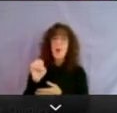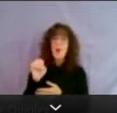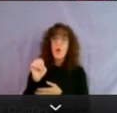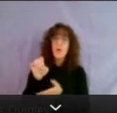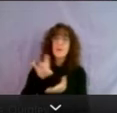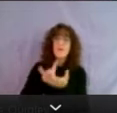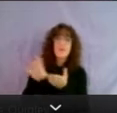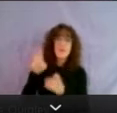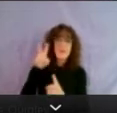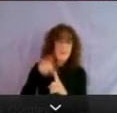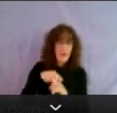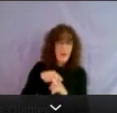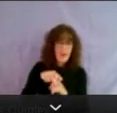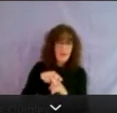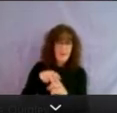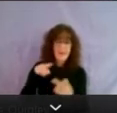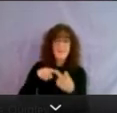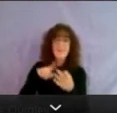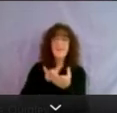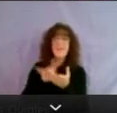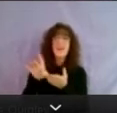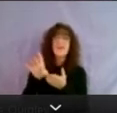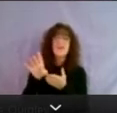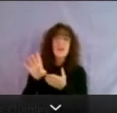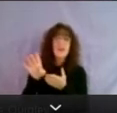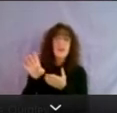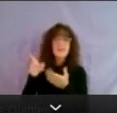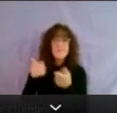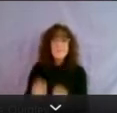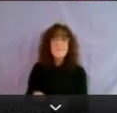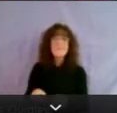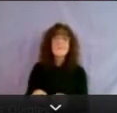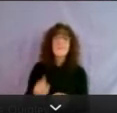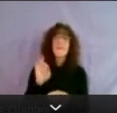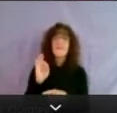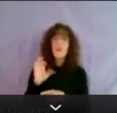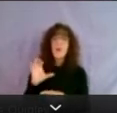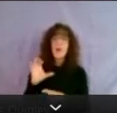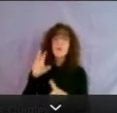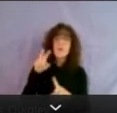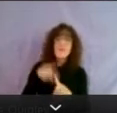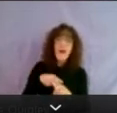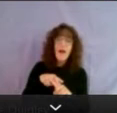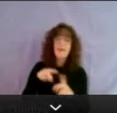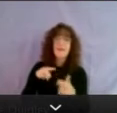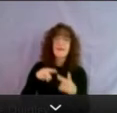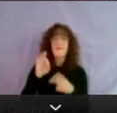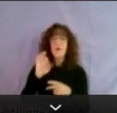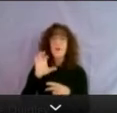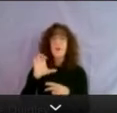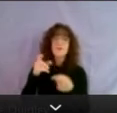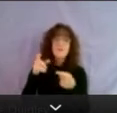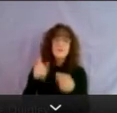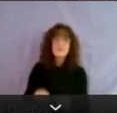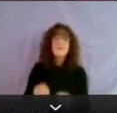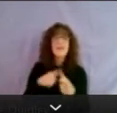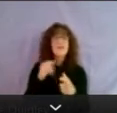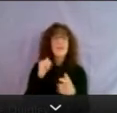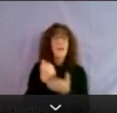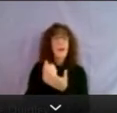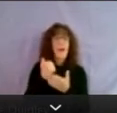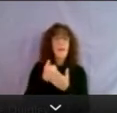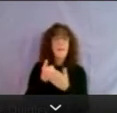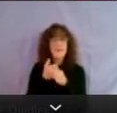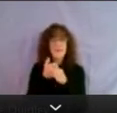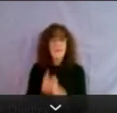filings, eviction executions, foreclosure filings, foreclosure executions, and then that'll help us track